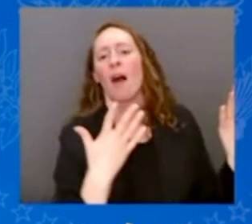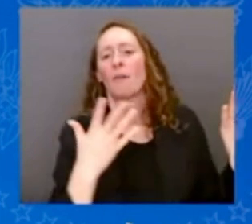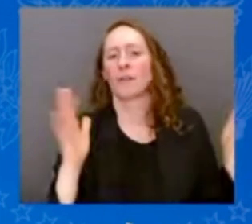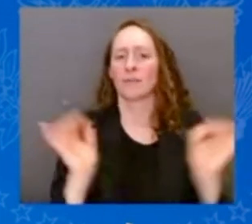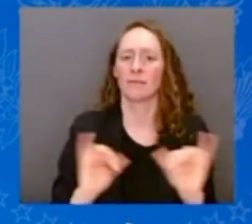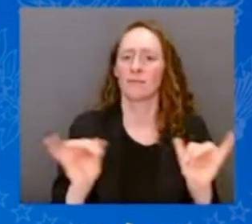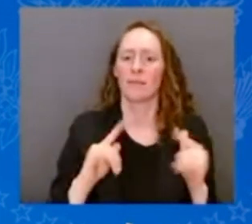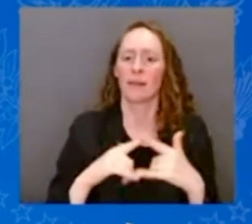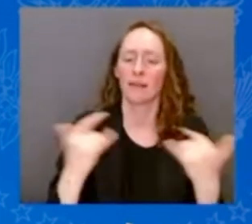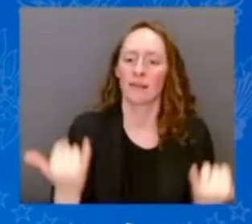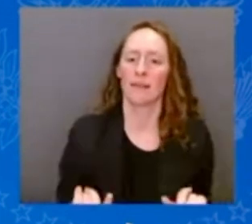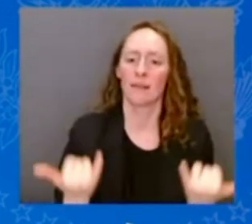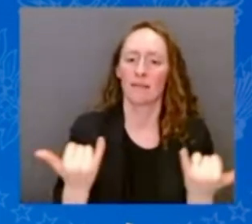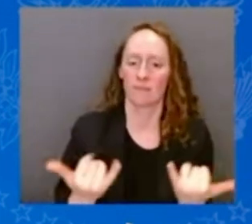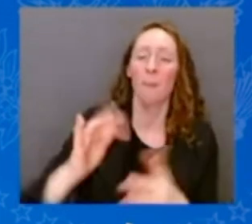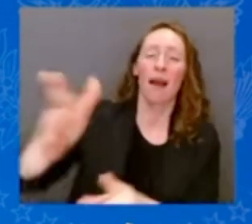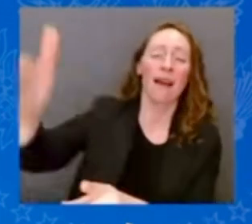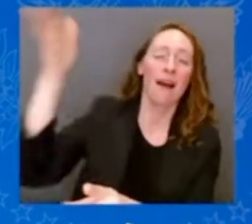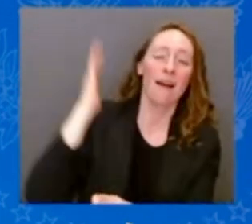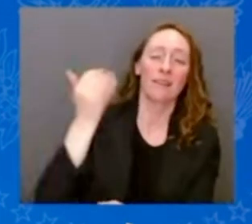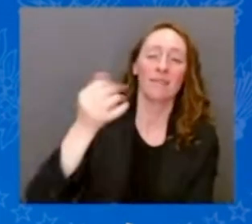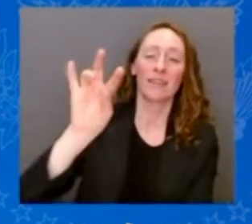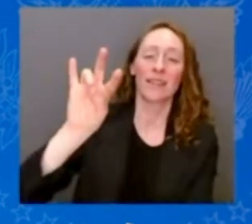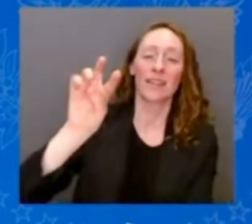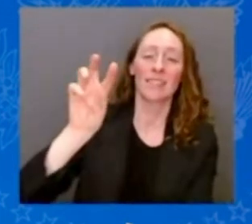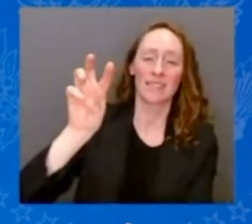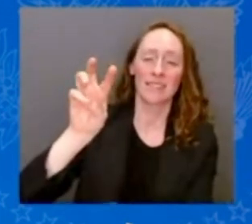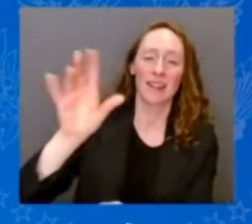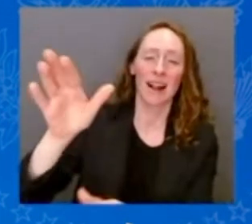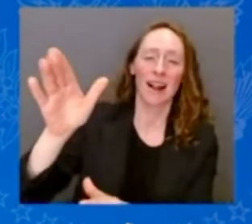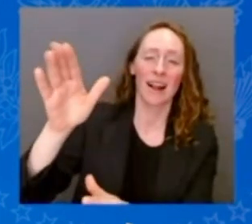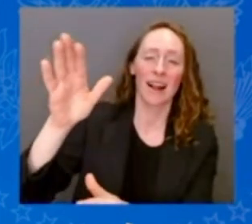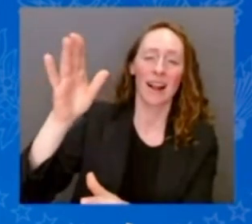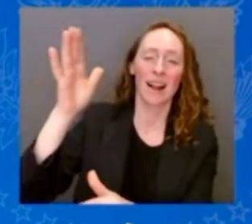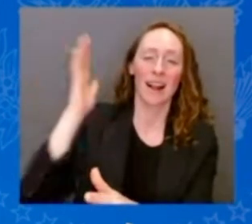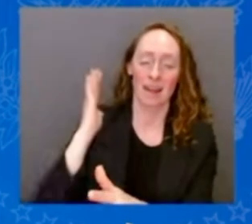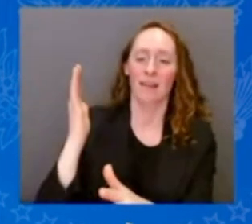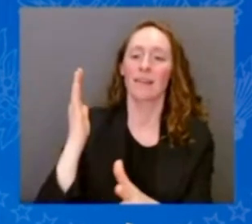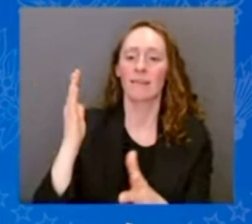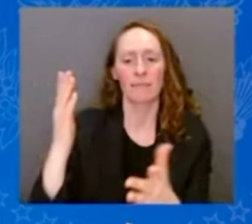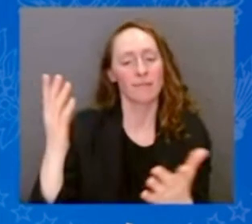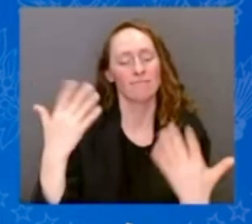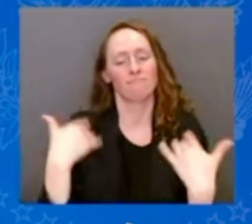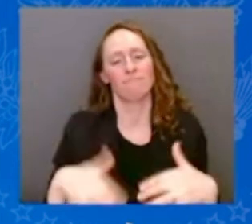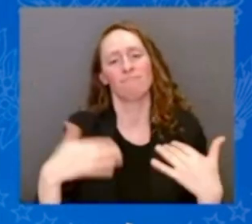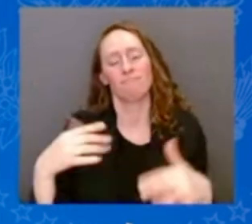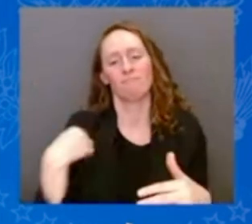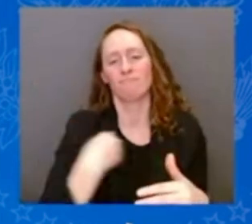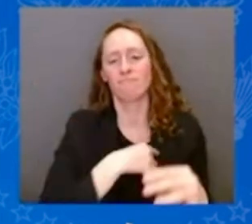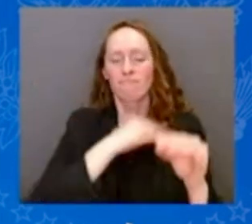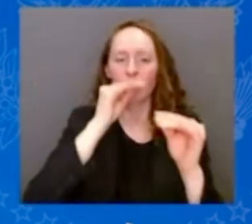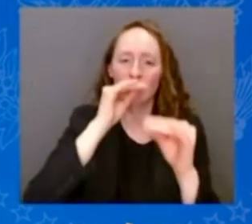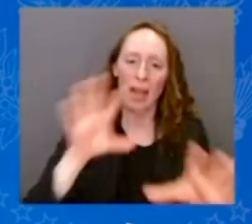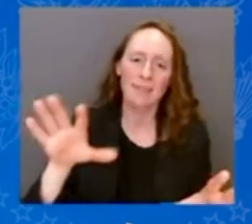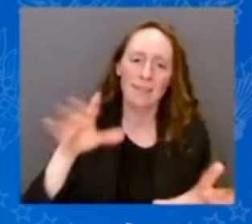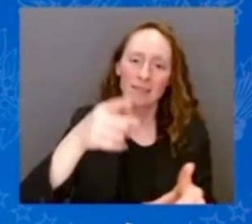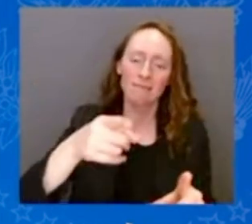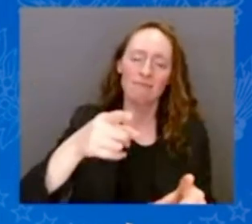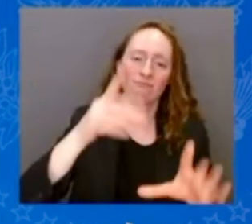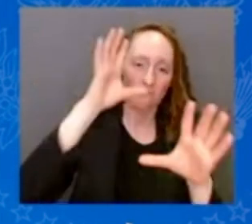May God bless you, Mr. President, together with the First Lady, together with your family